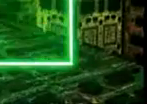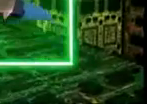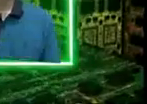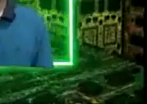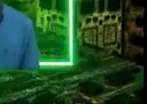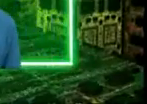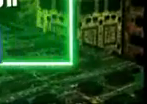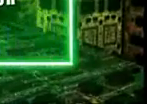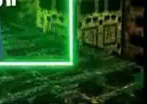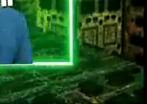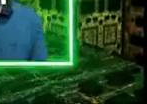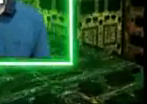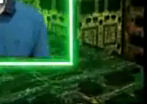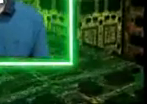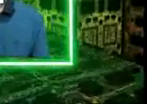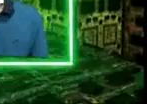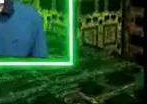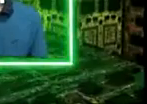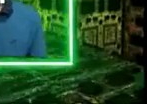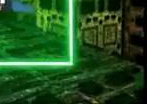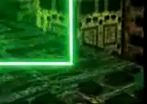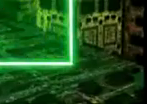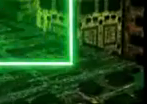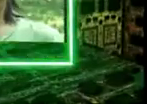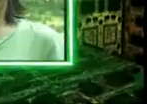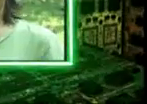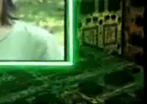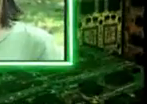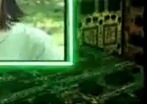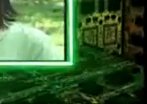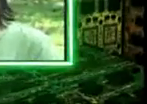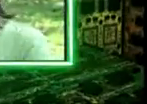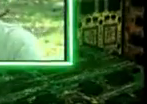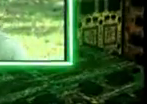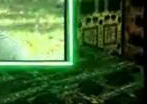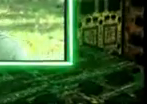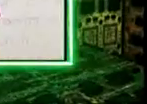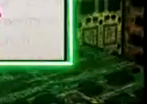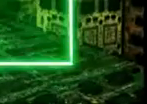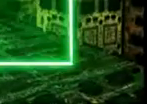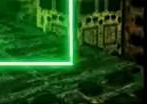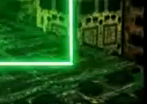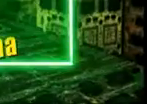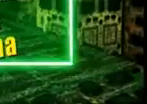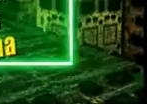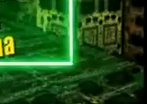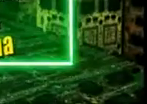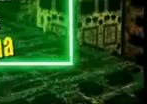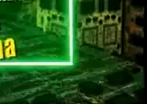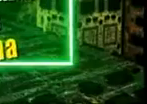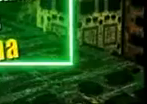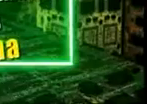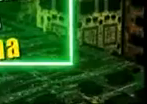This video is brought to you by Kiko Kiko Kiko Kiko.